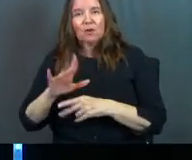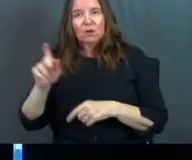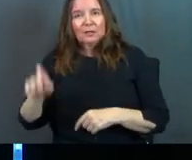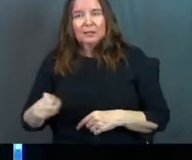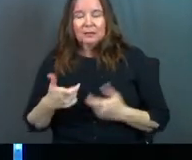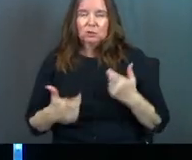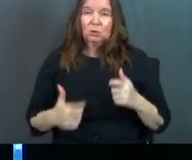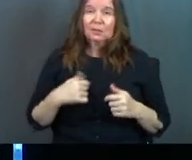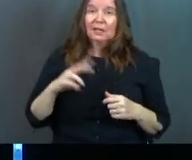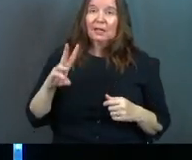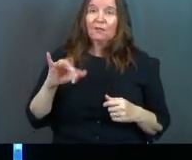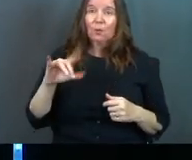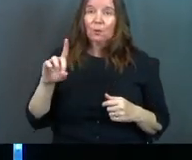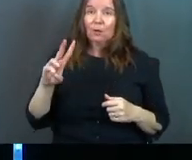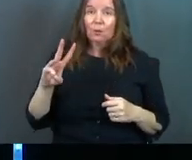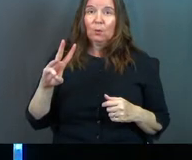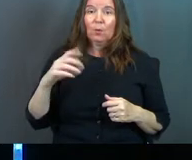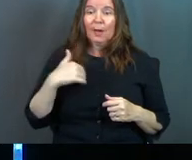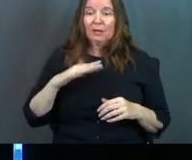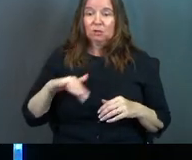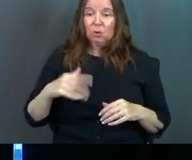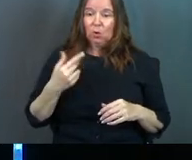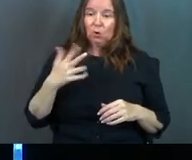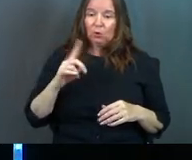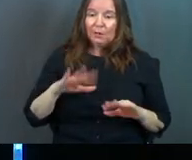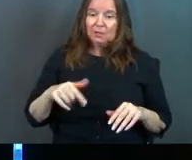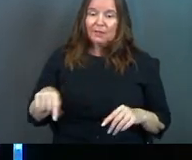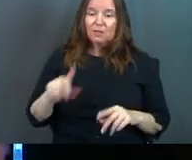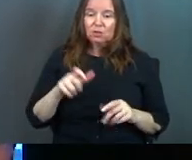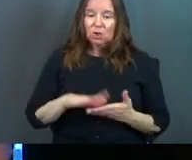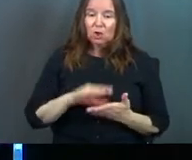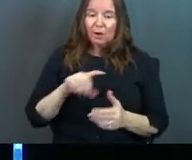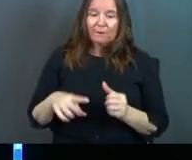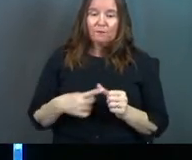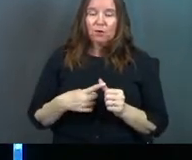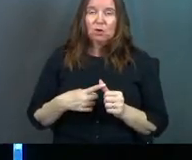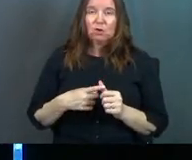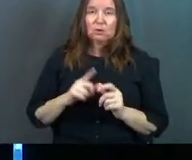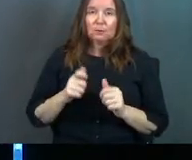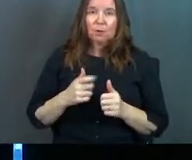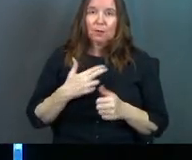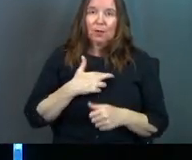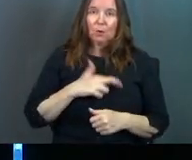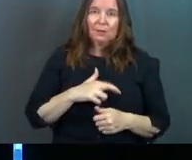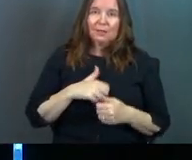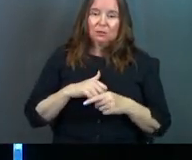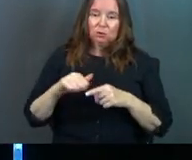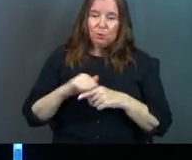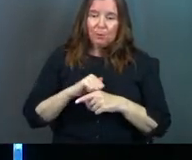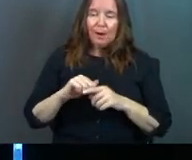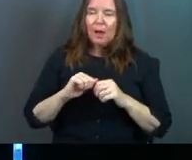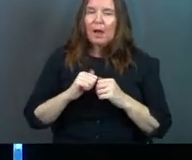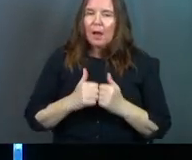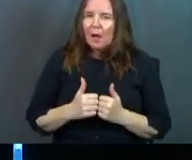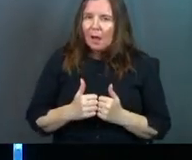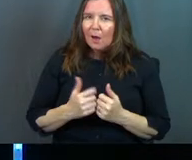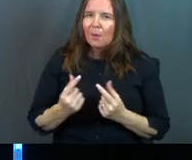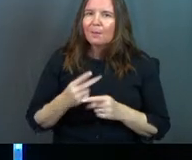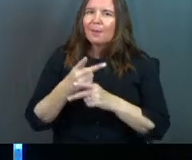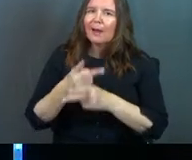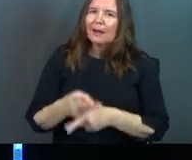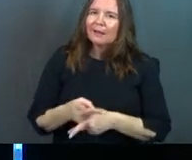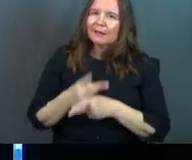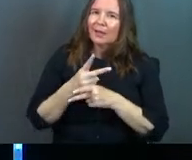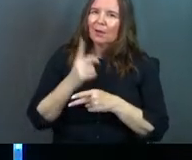It says, a widow has children or grandchildren, these should learn, first of all, to put their religion into practice. How? By